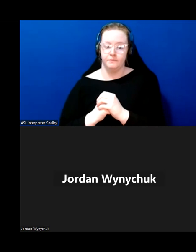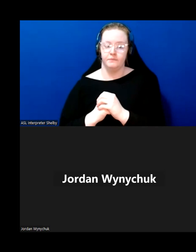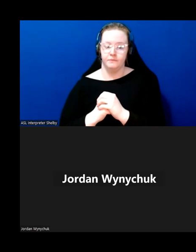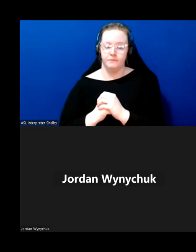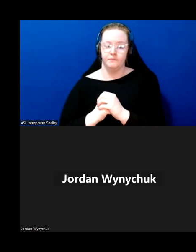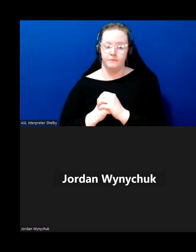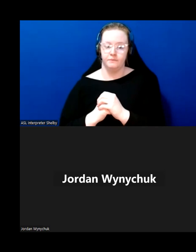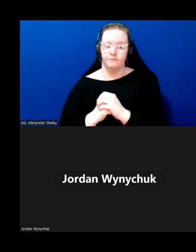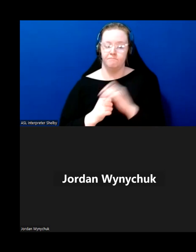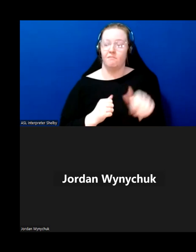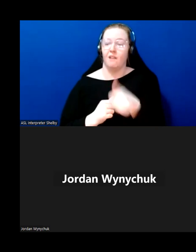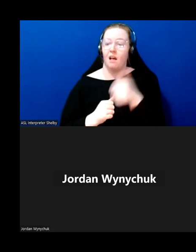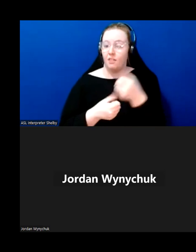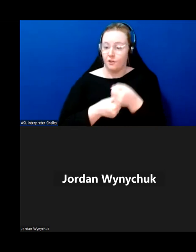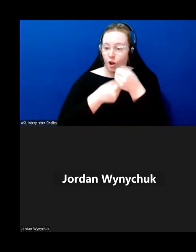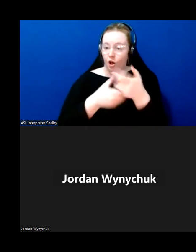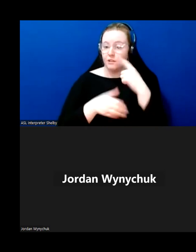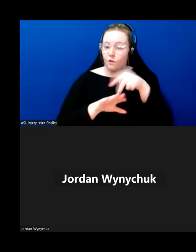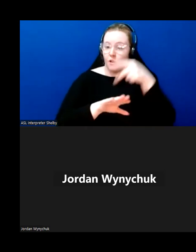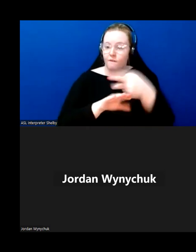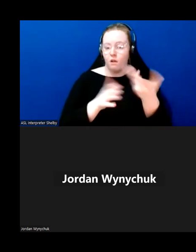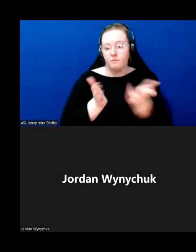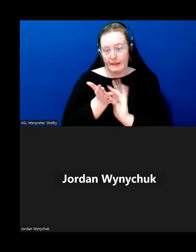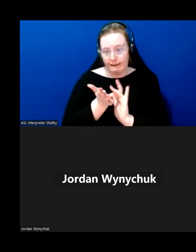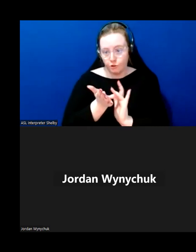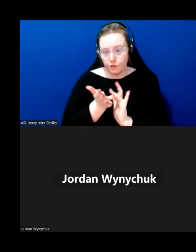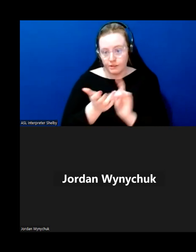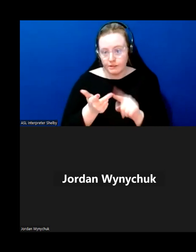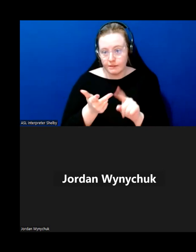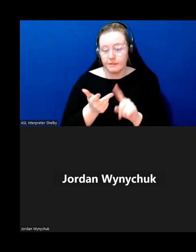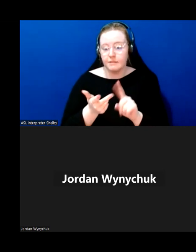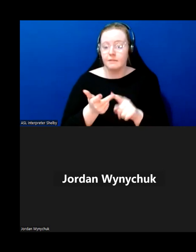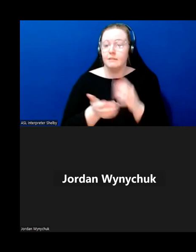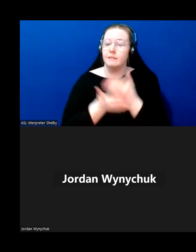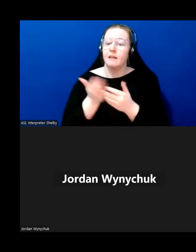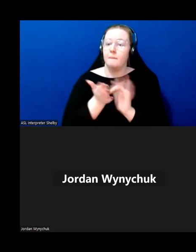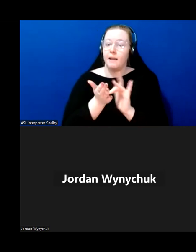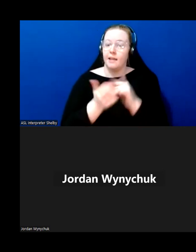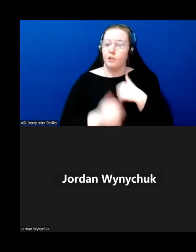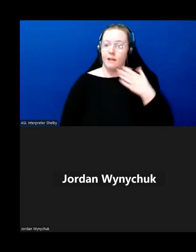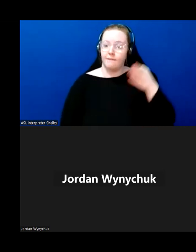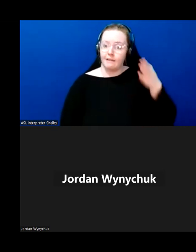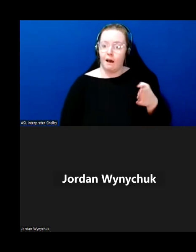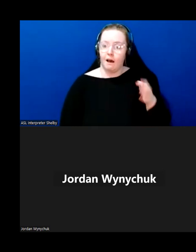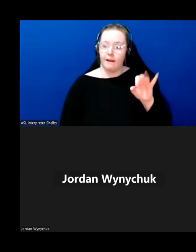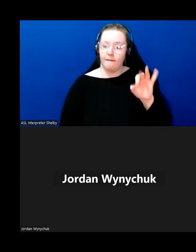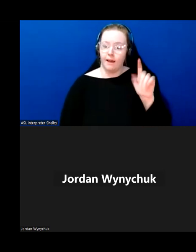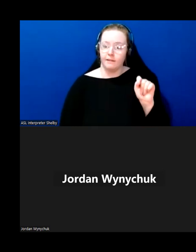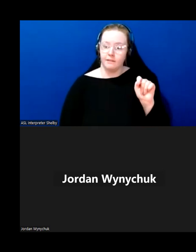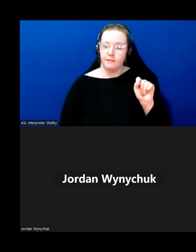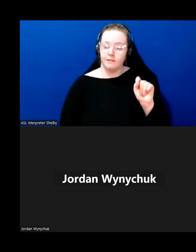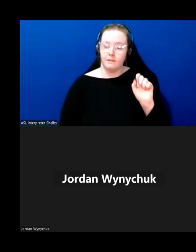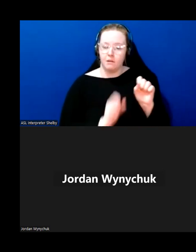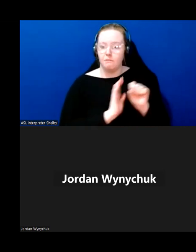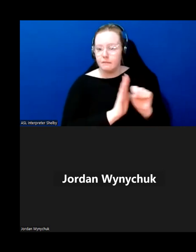other causes medications uh there are side effects of certain medications if you've got a uh a